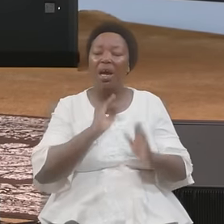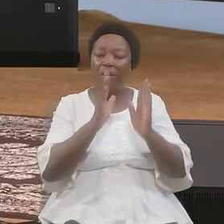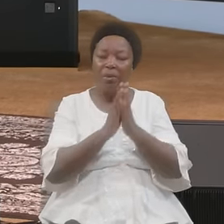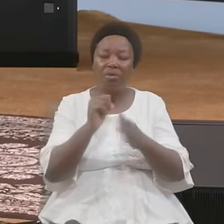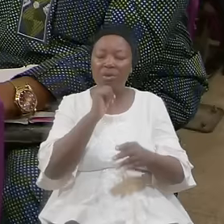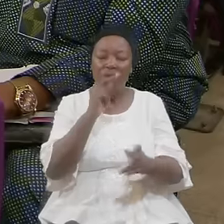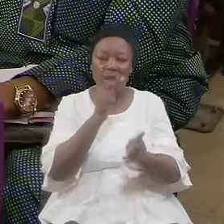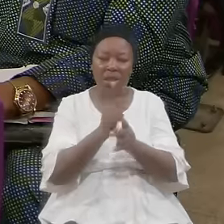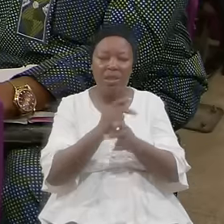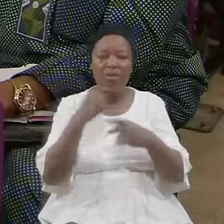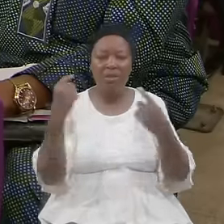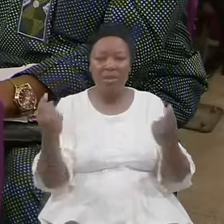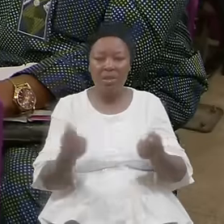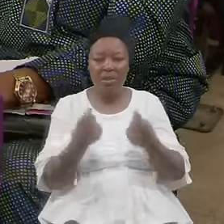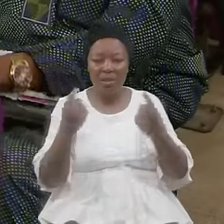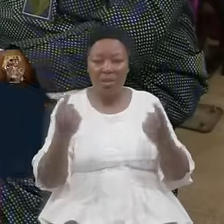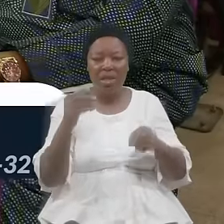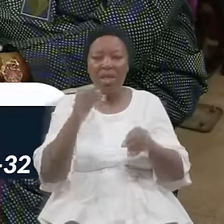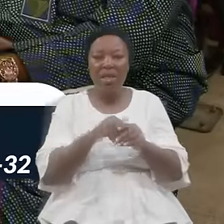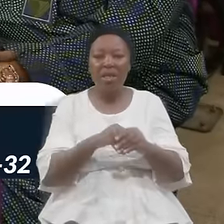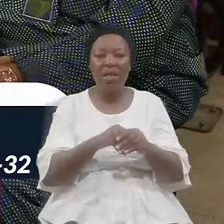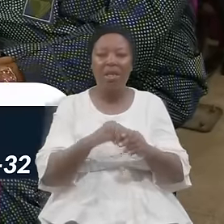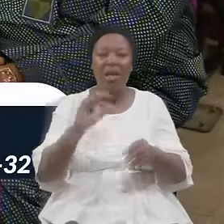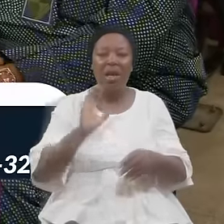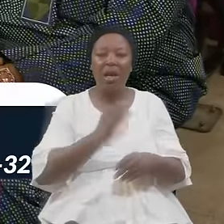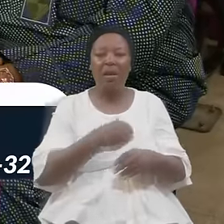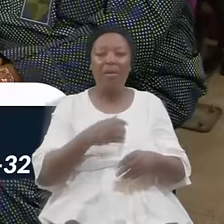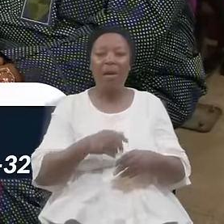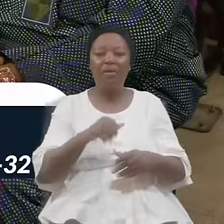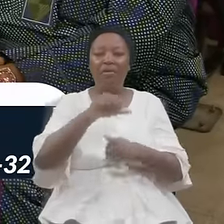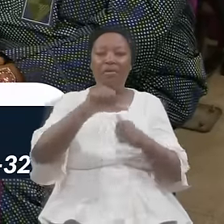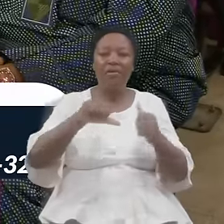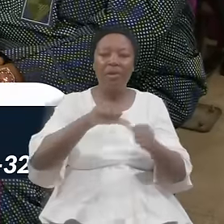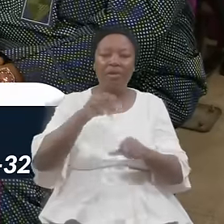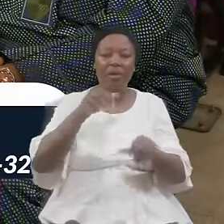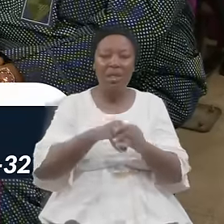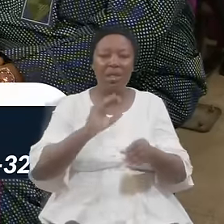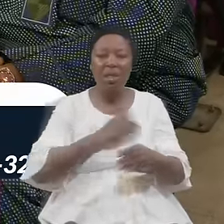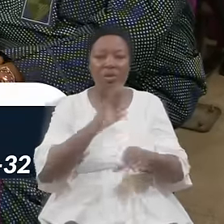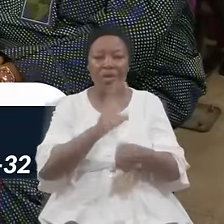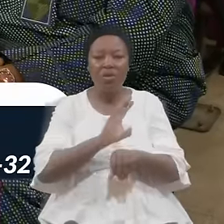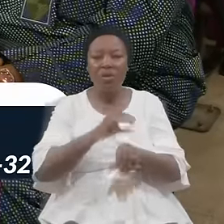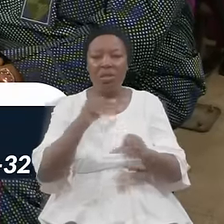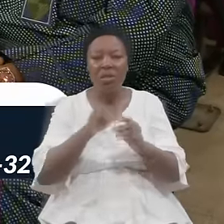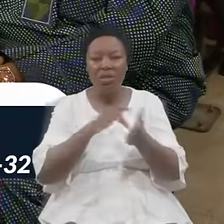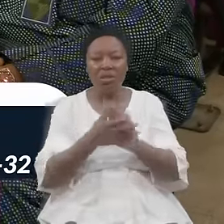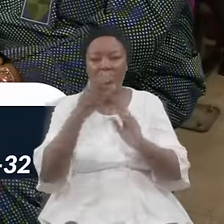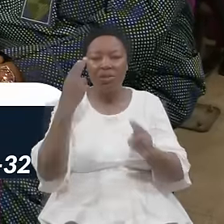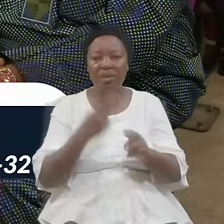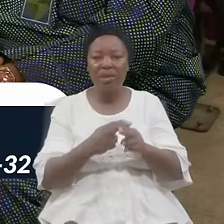Sin In Our Fellowship In Our Church In Jesus Name